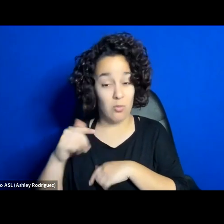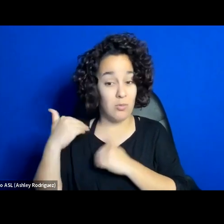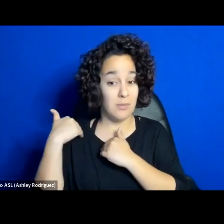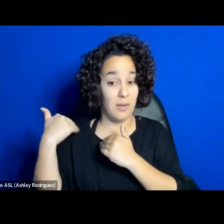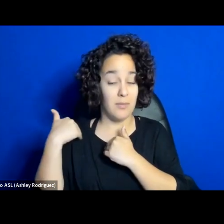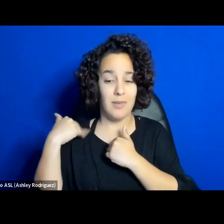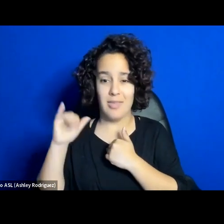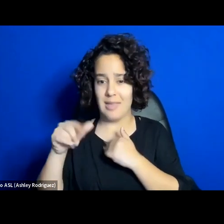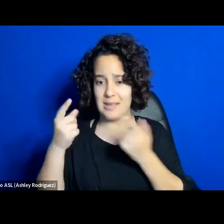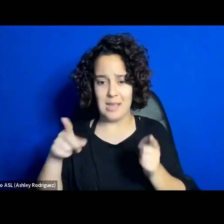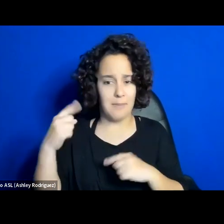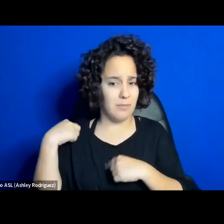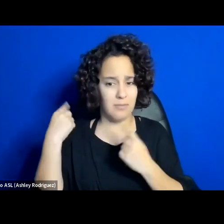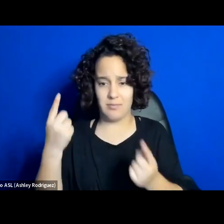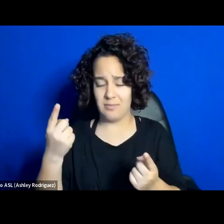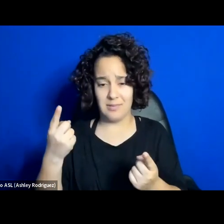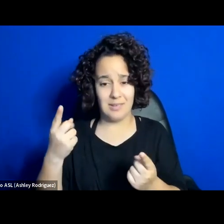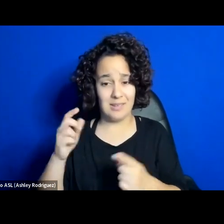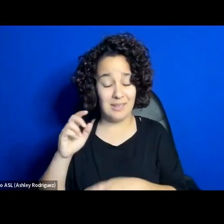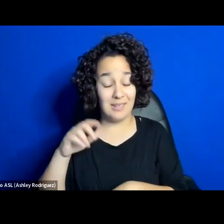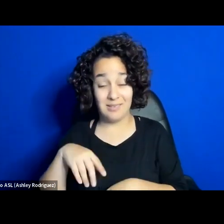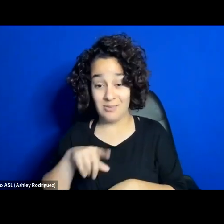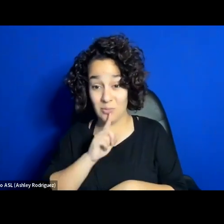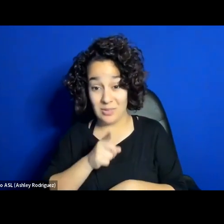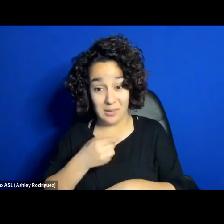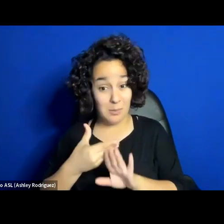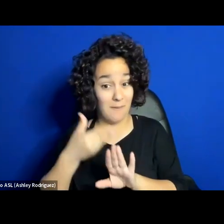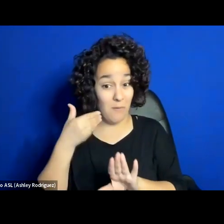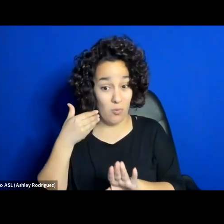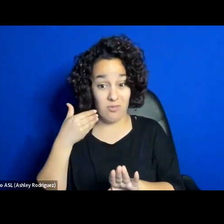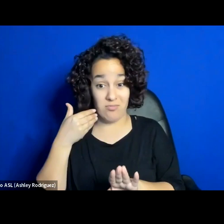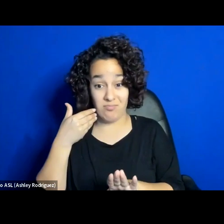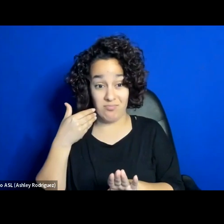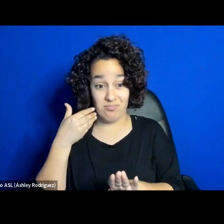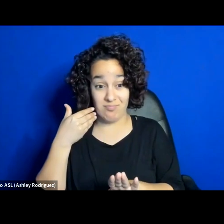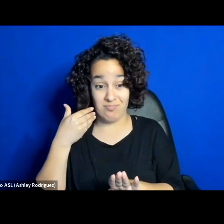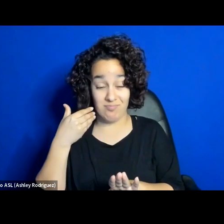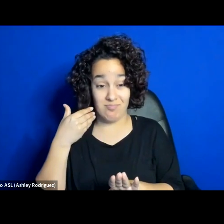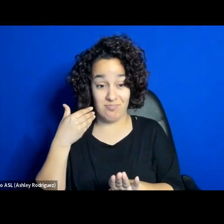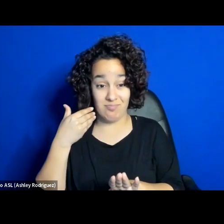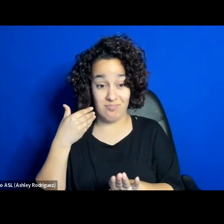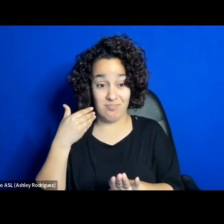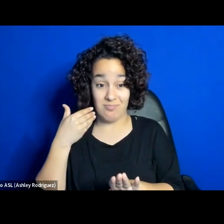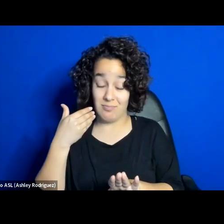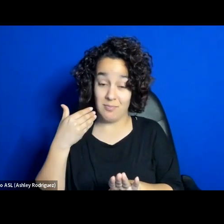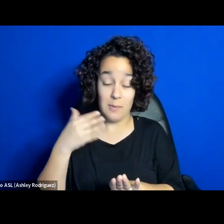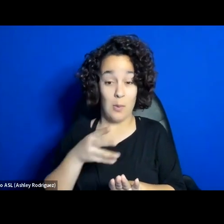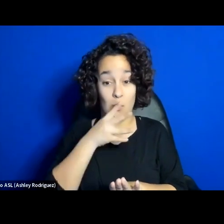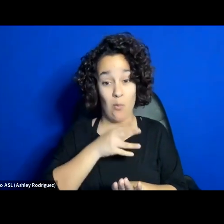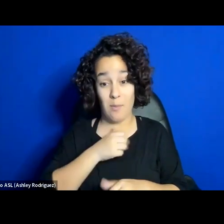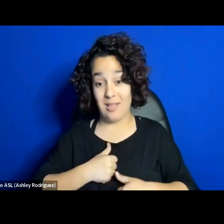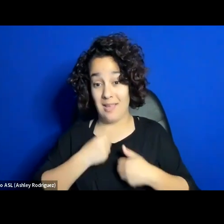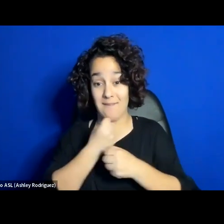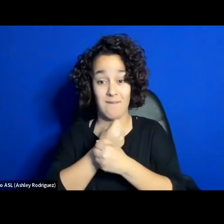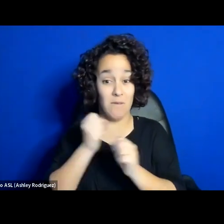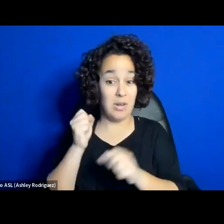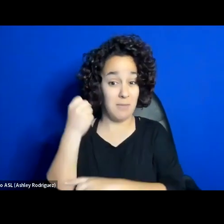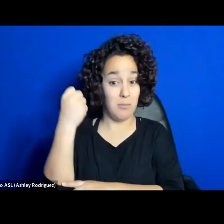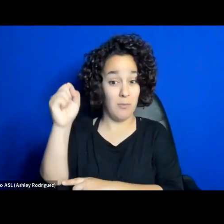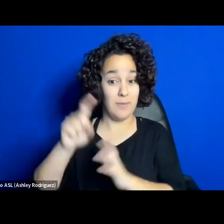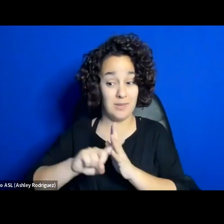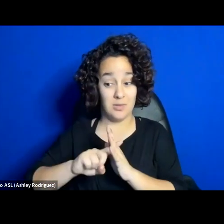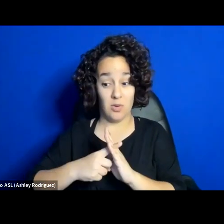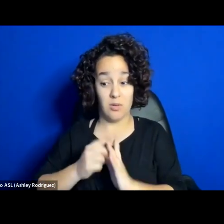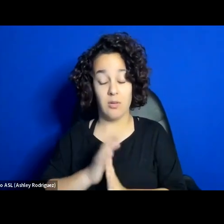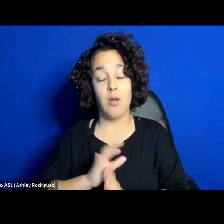been going on even before the woman life freedom movement. And I think